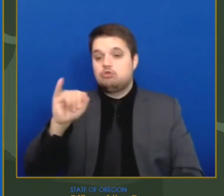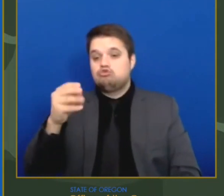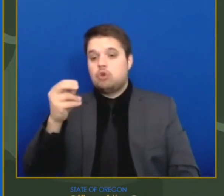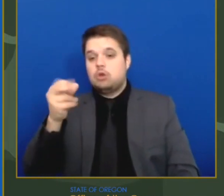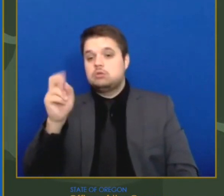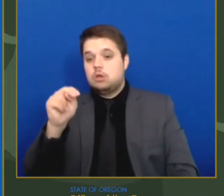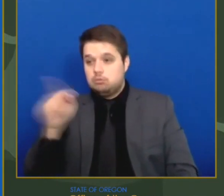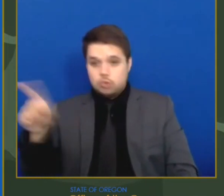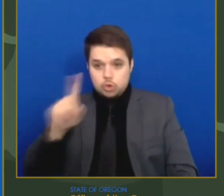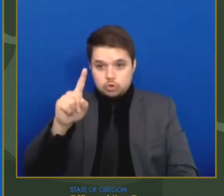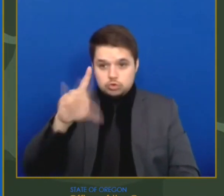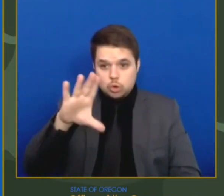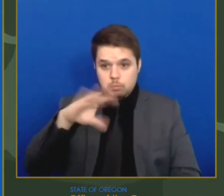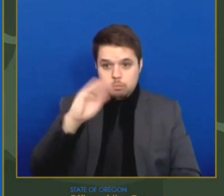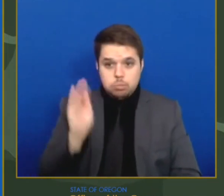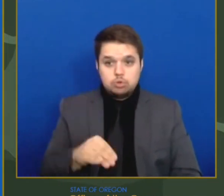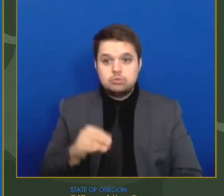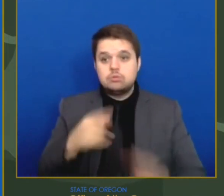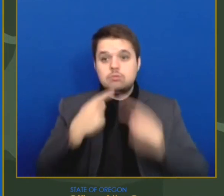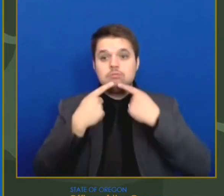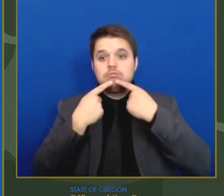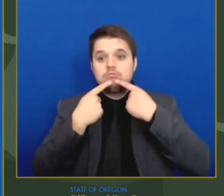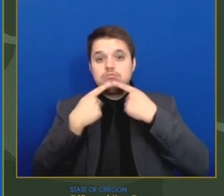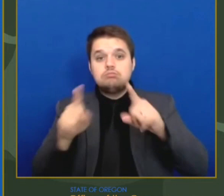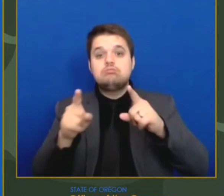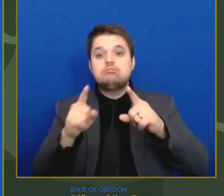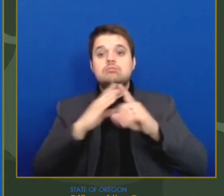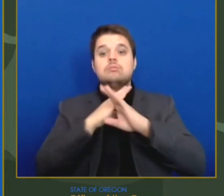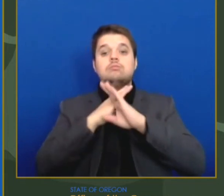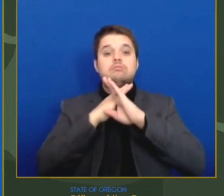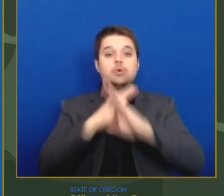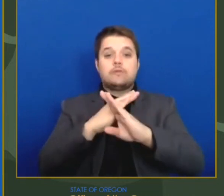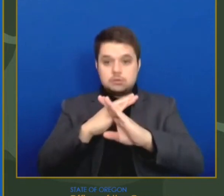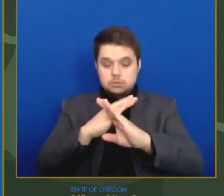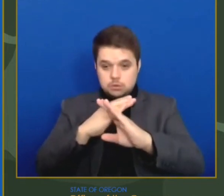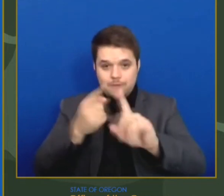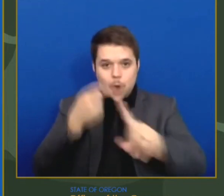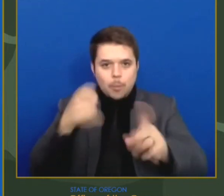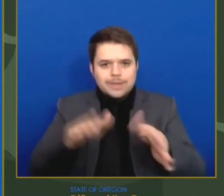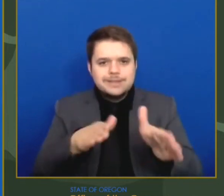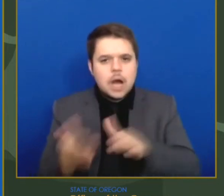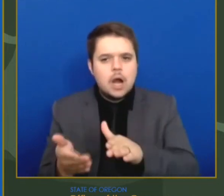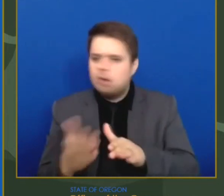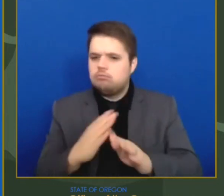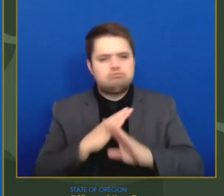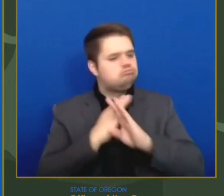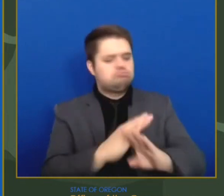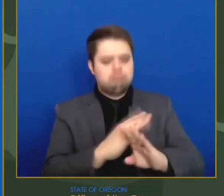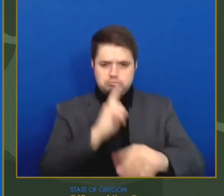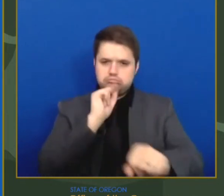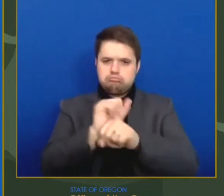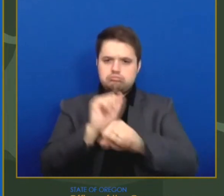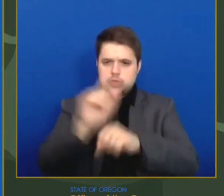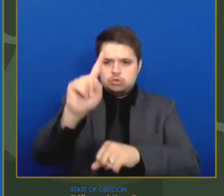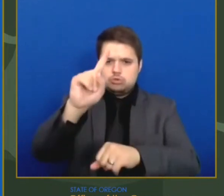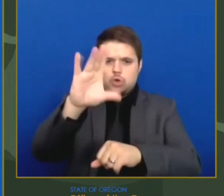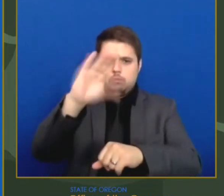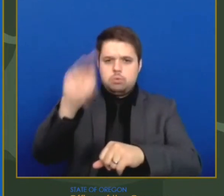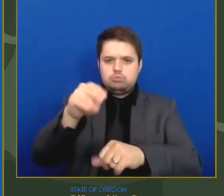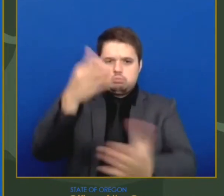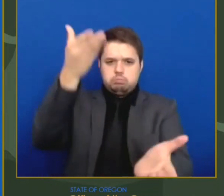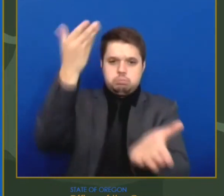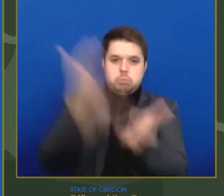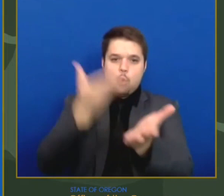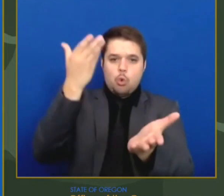during clinical trials, which were conducted in parts of the world where new variants were already circulating. This past week, Oregon received